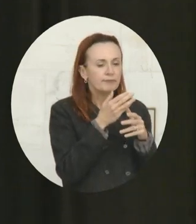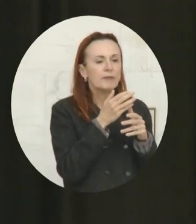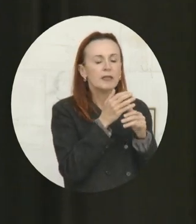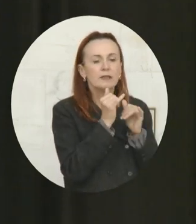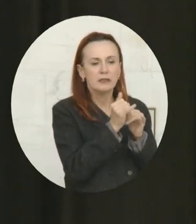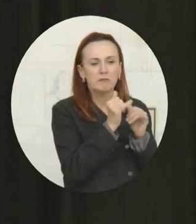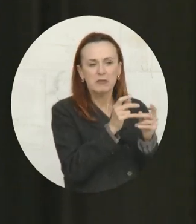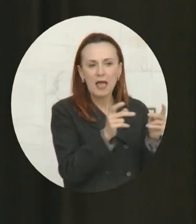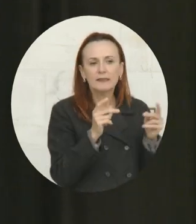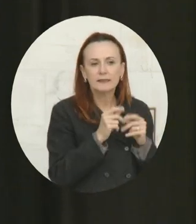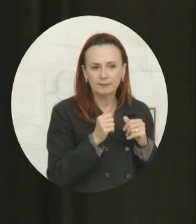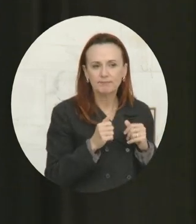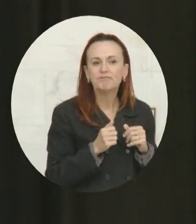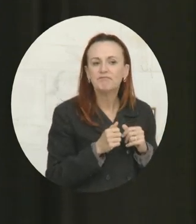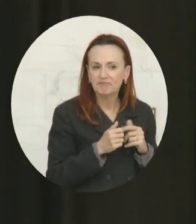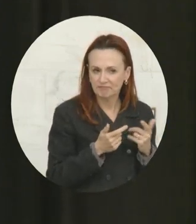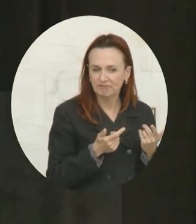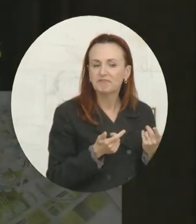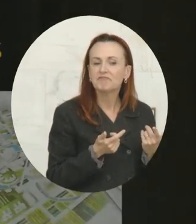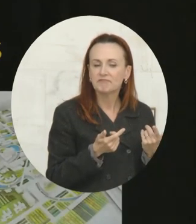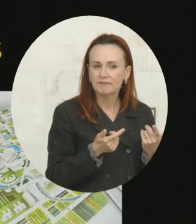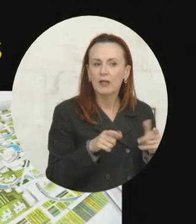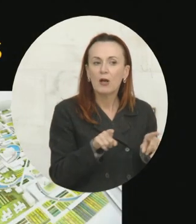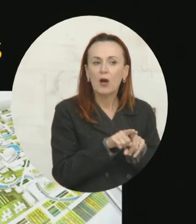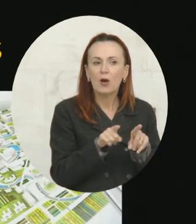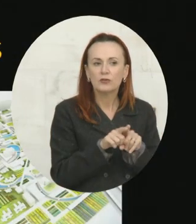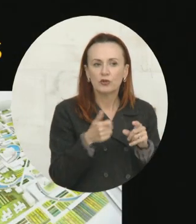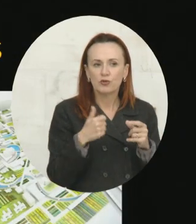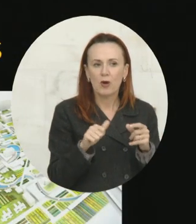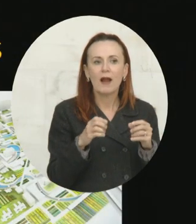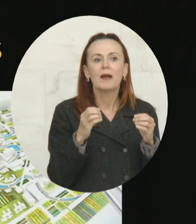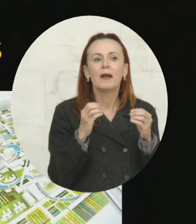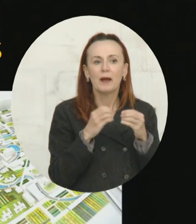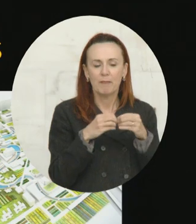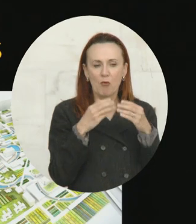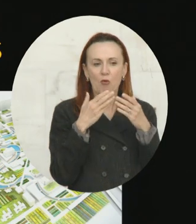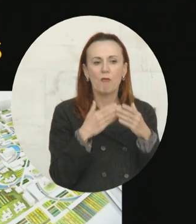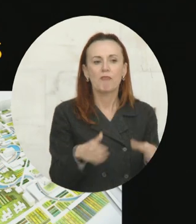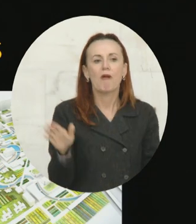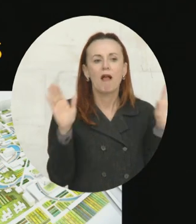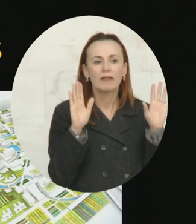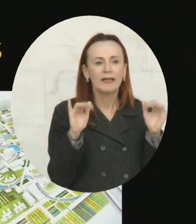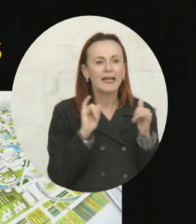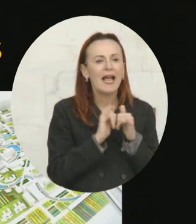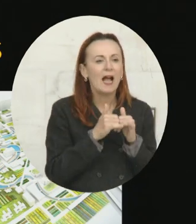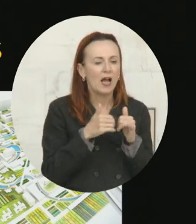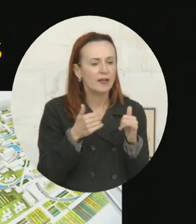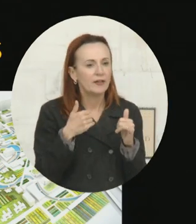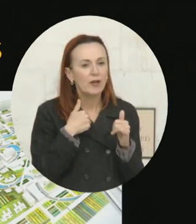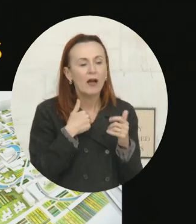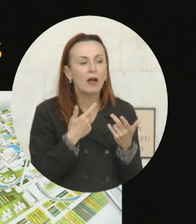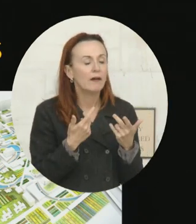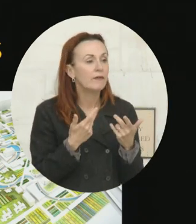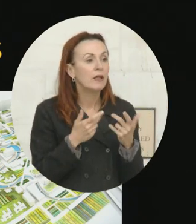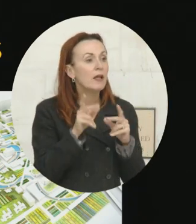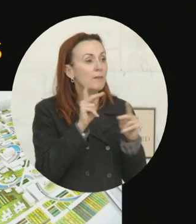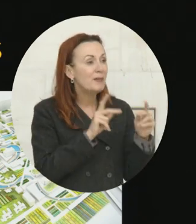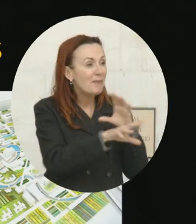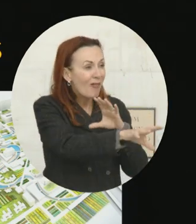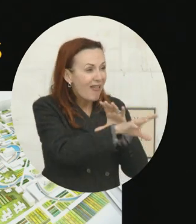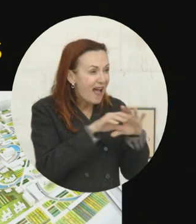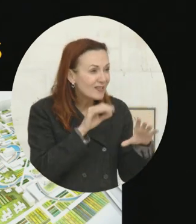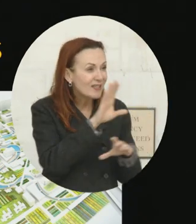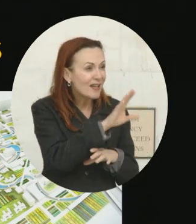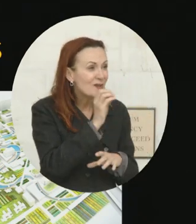together. We also have been working on issues more broadly like, how do you get individuals to go to meetings? How do get them out of their homes, away from their